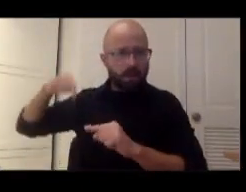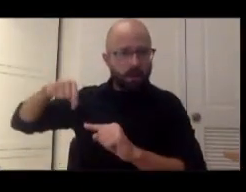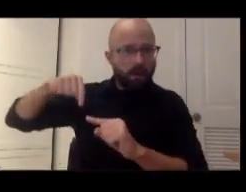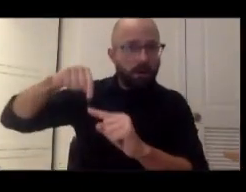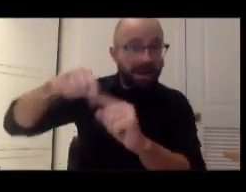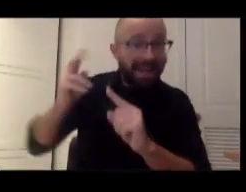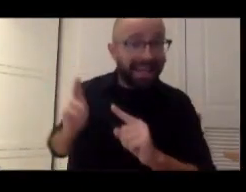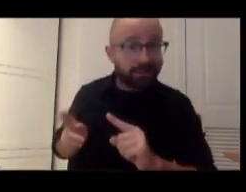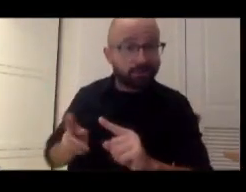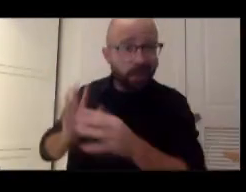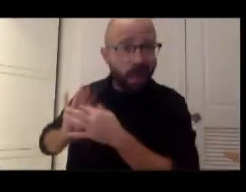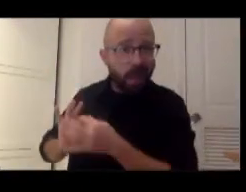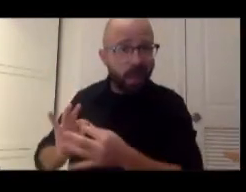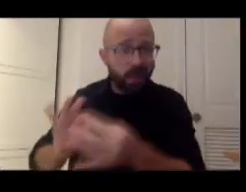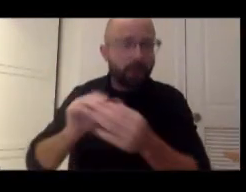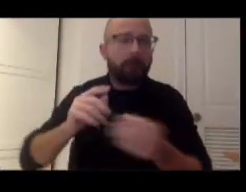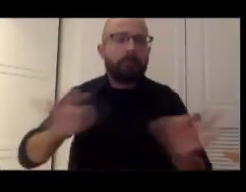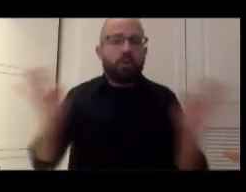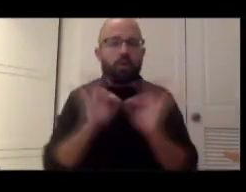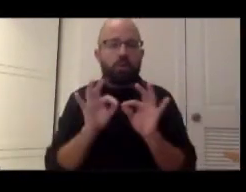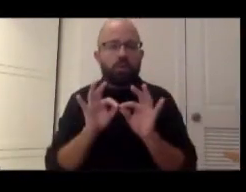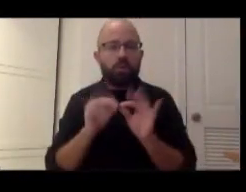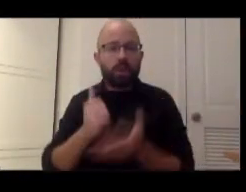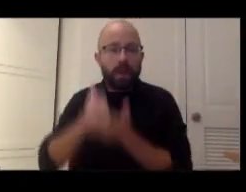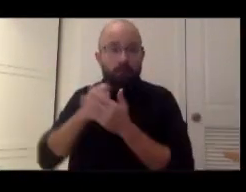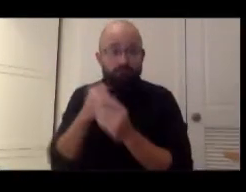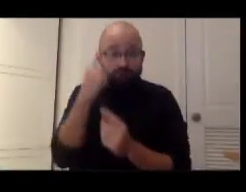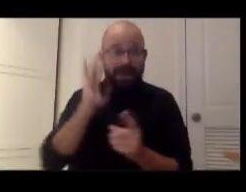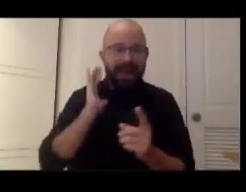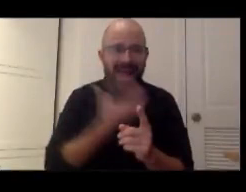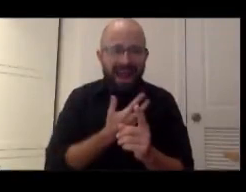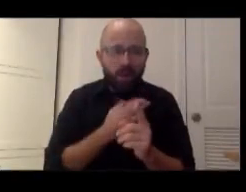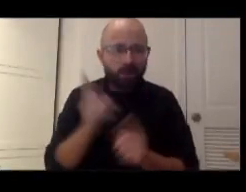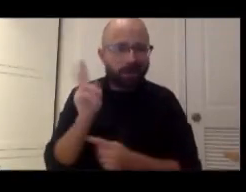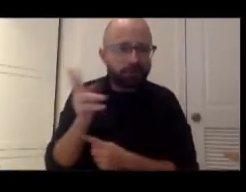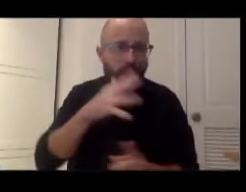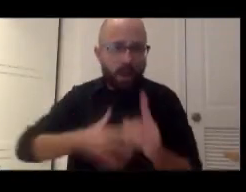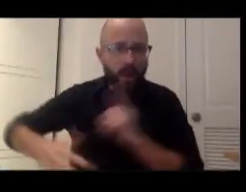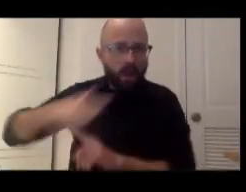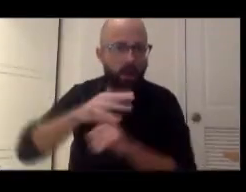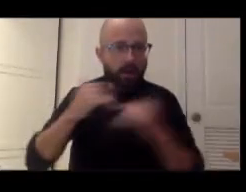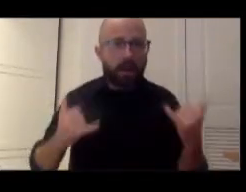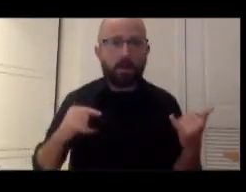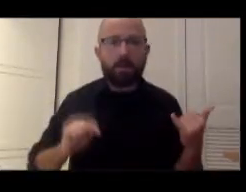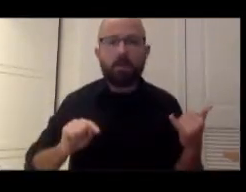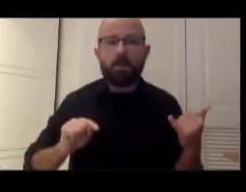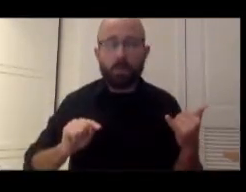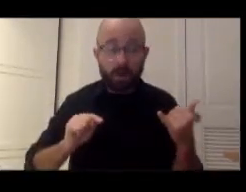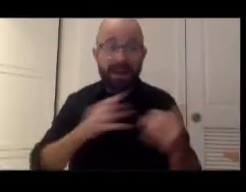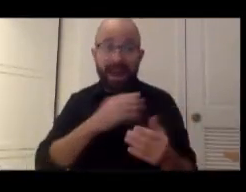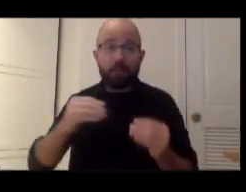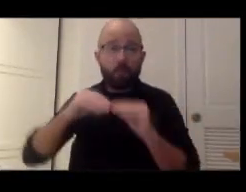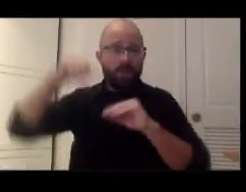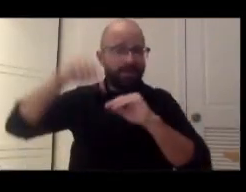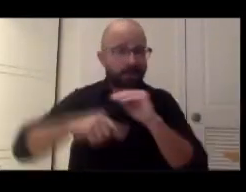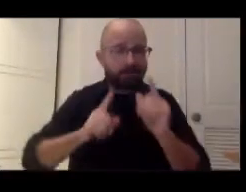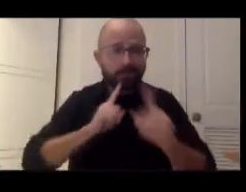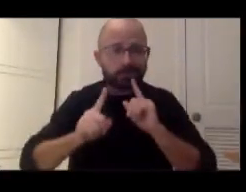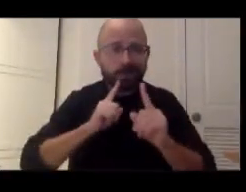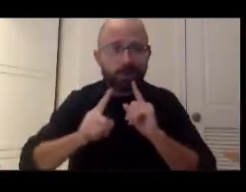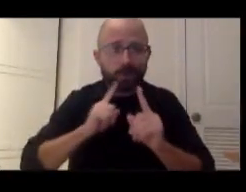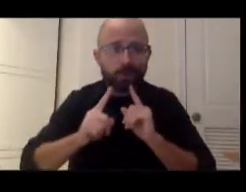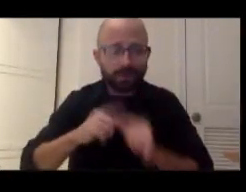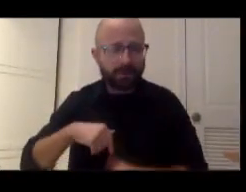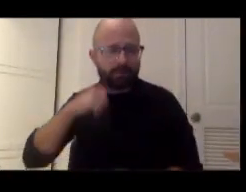to help contextualize the moments we're in, and have deep conversations about those moments. I remember encountering the